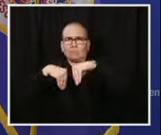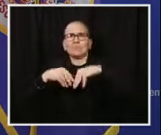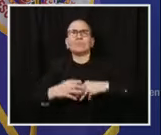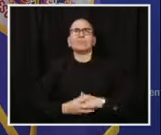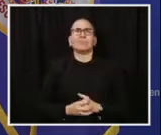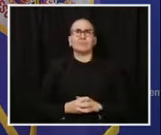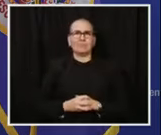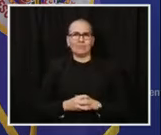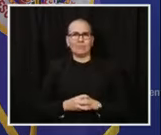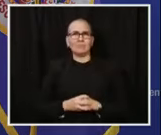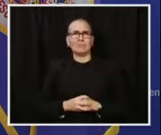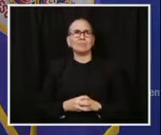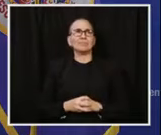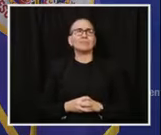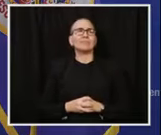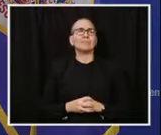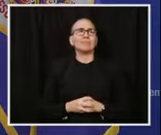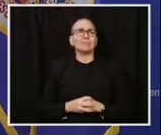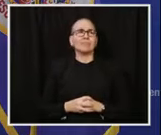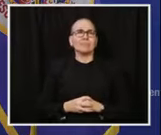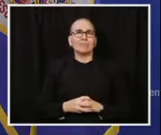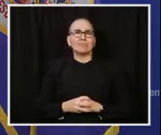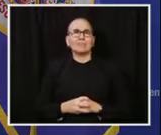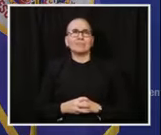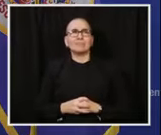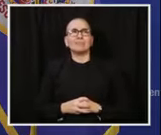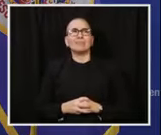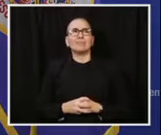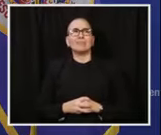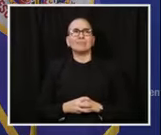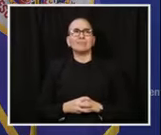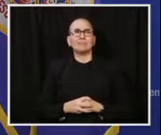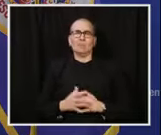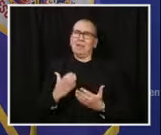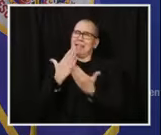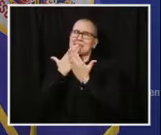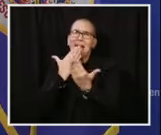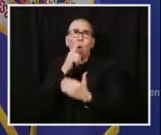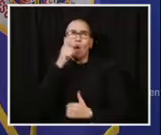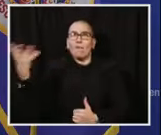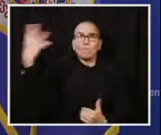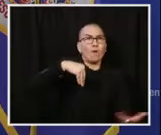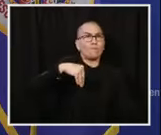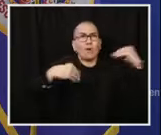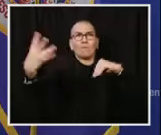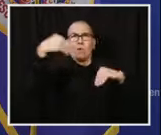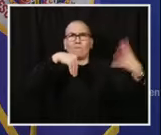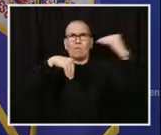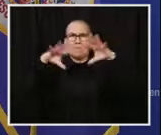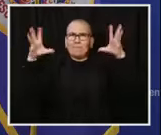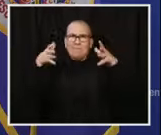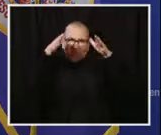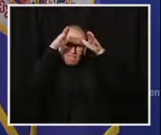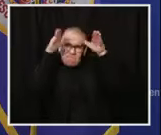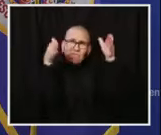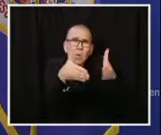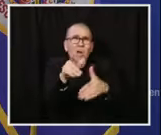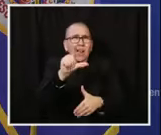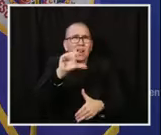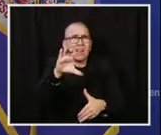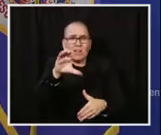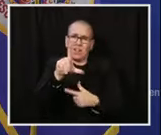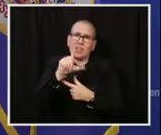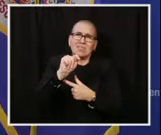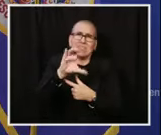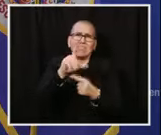particularly those closest to the long-term care facilities in their communities. And across the state, our local public